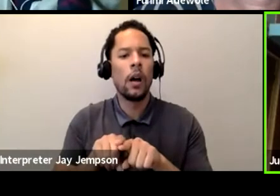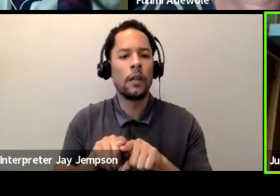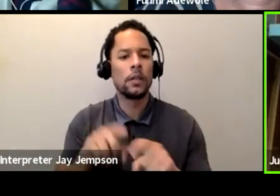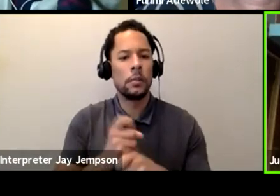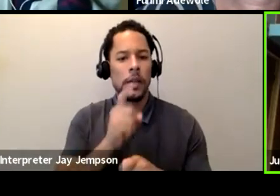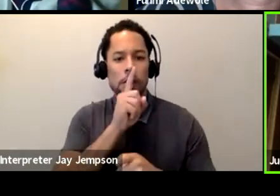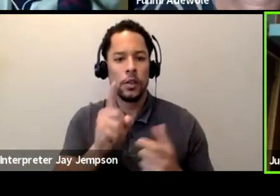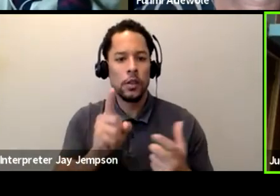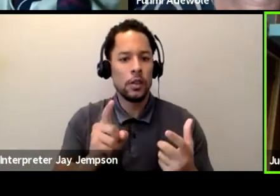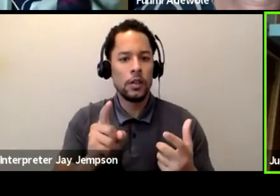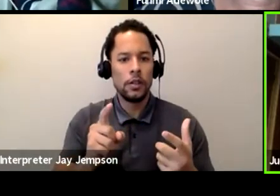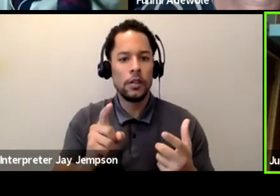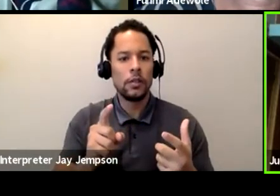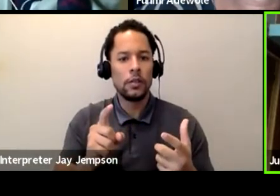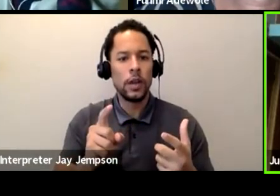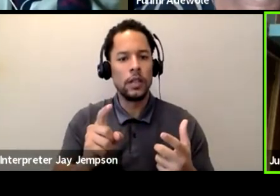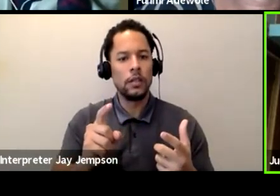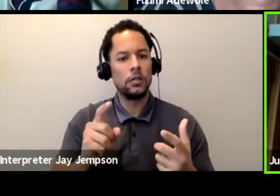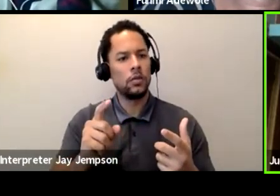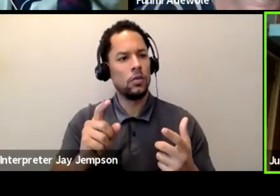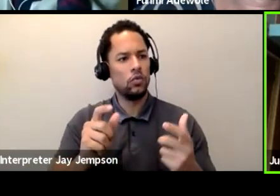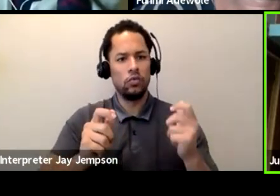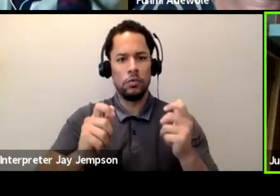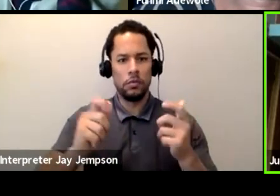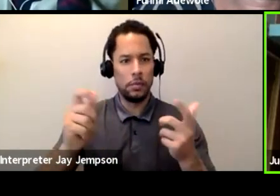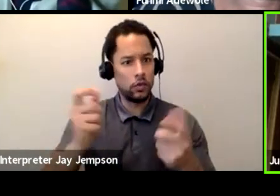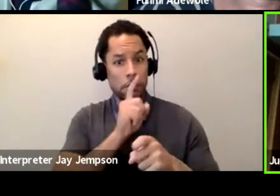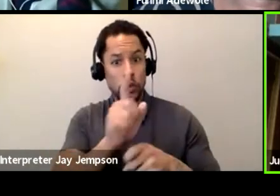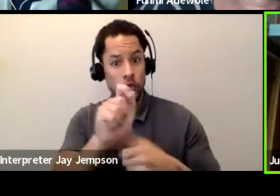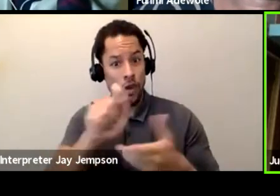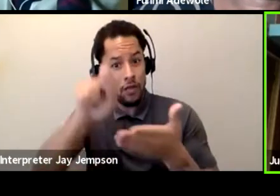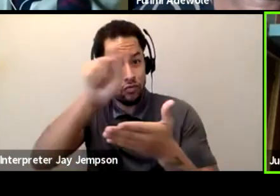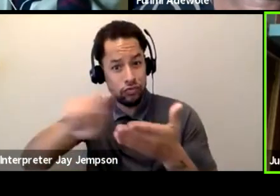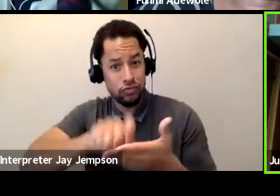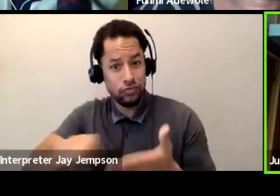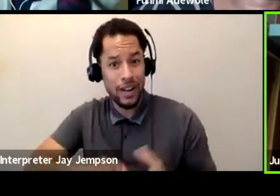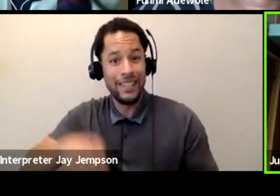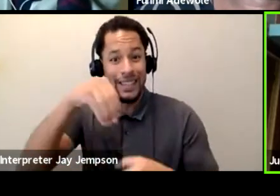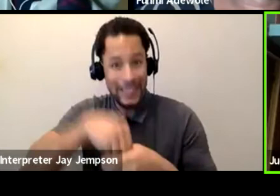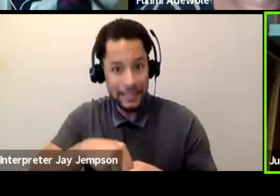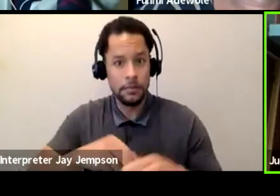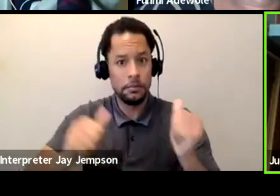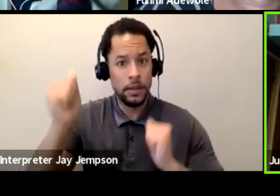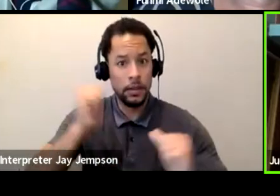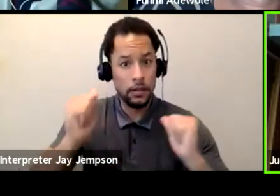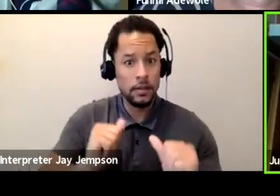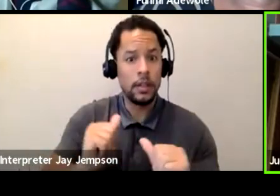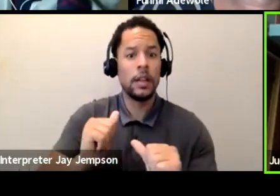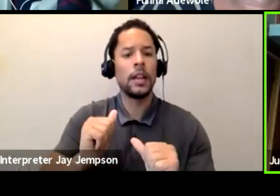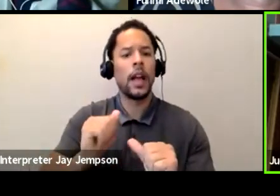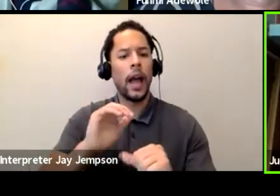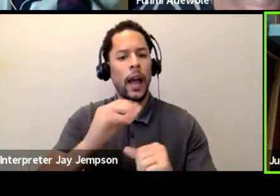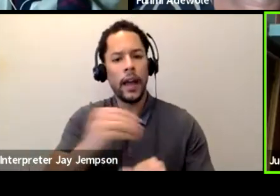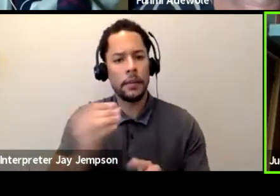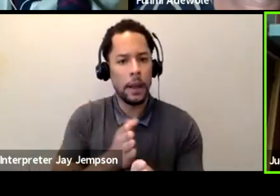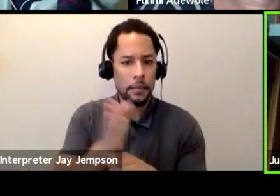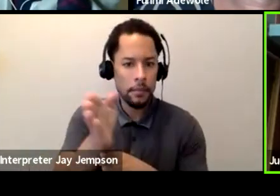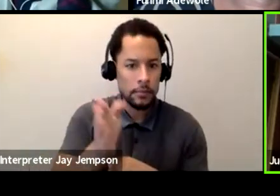is acting right into my profession. I have to be all of those things. Actors who have worked with me,